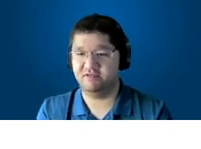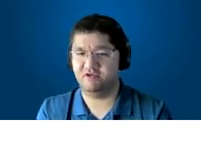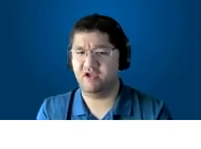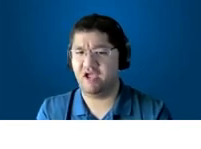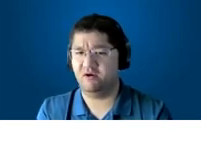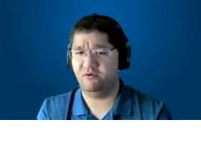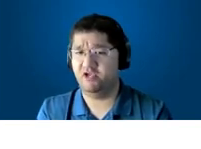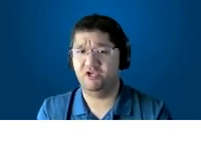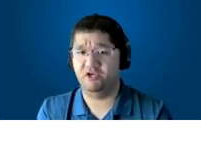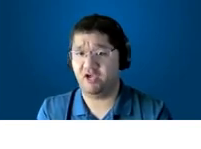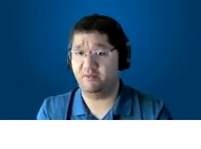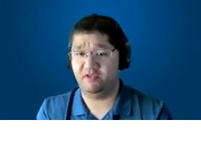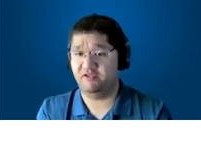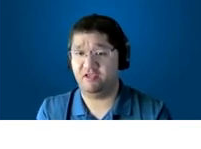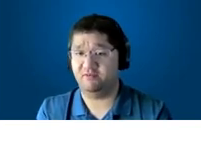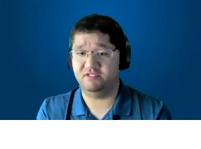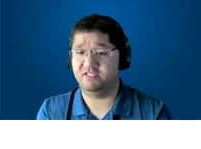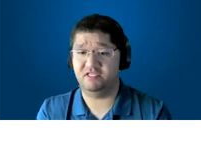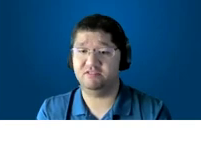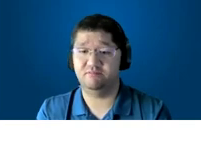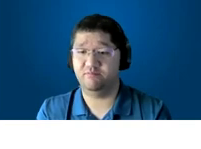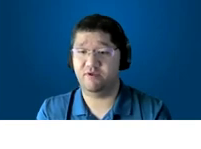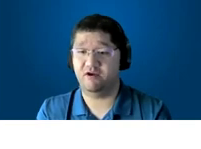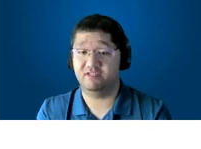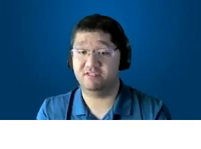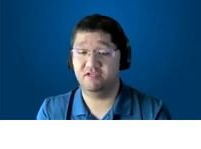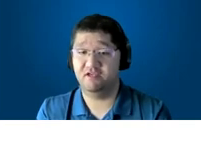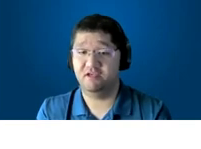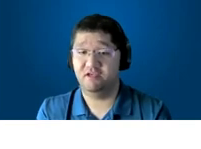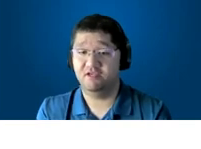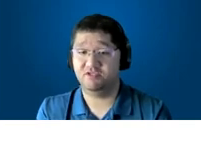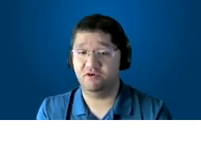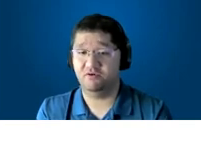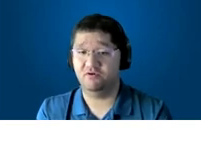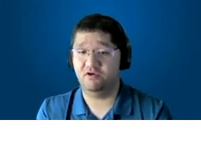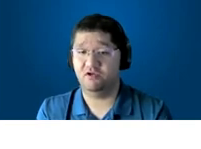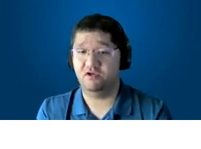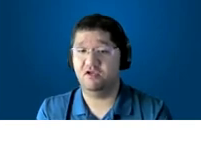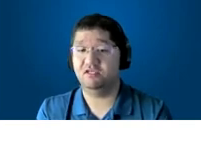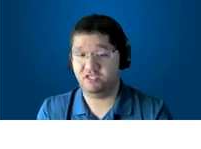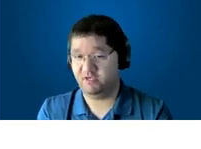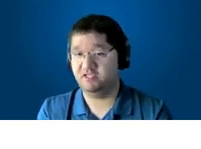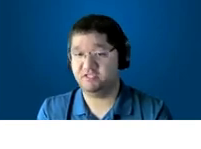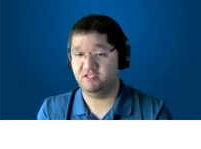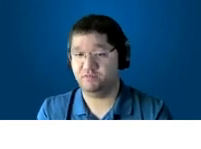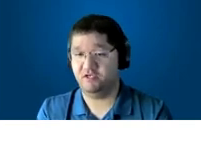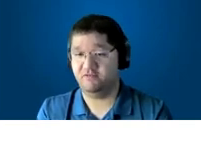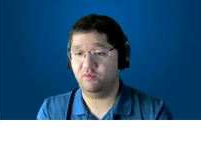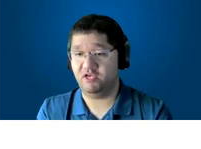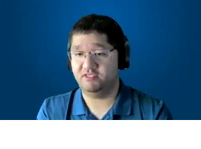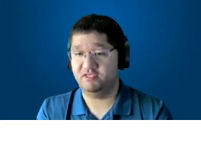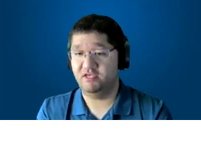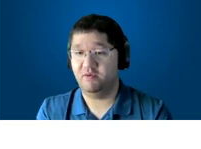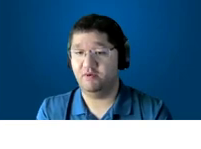system you know how could i be able to teach parents so i shared my concerns